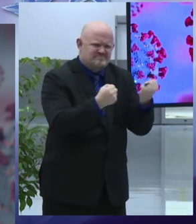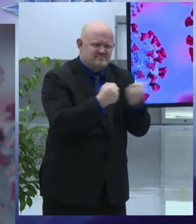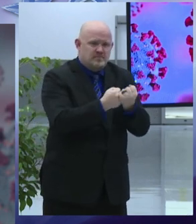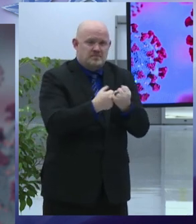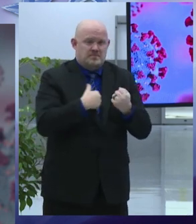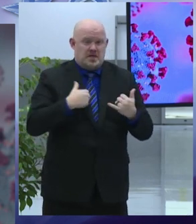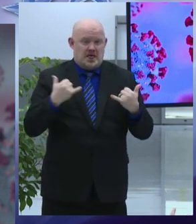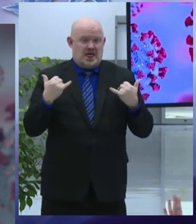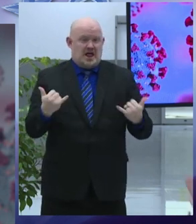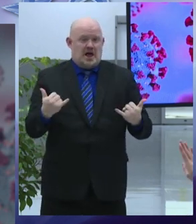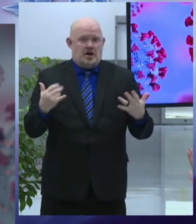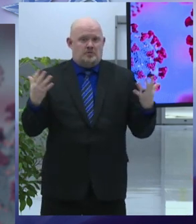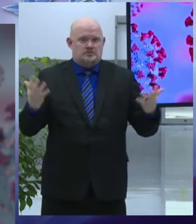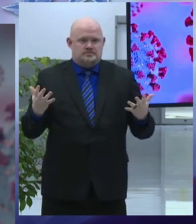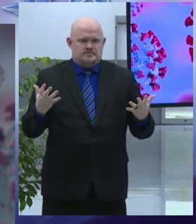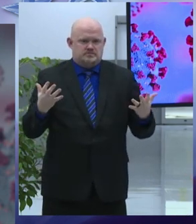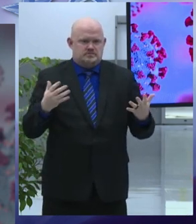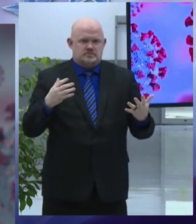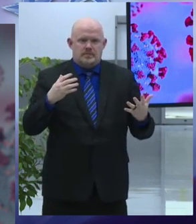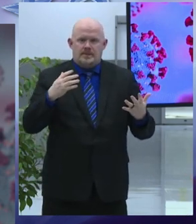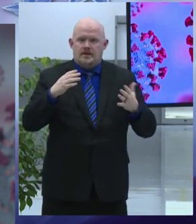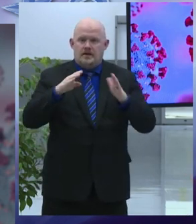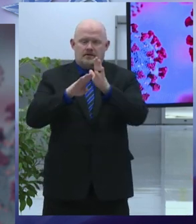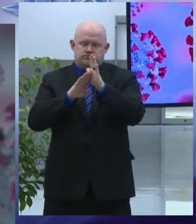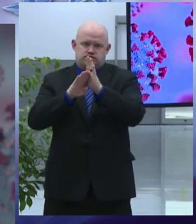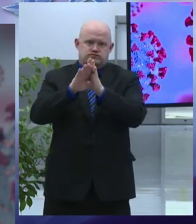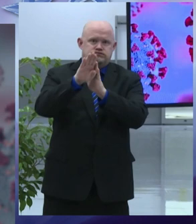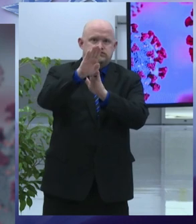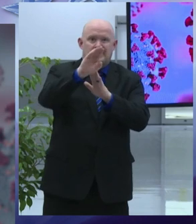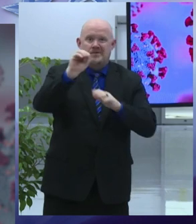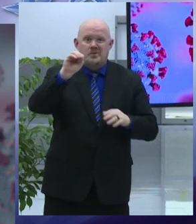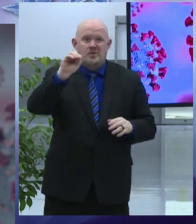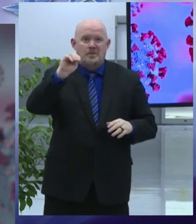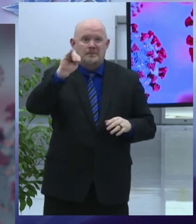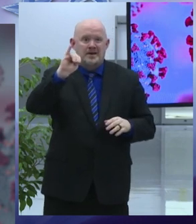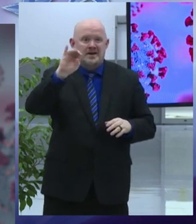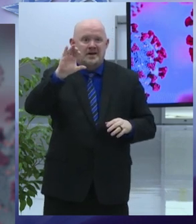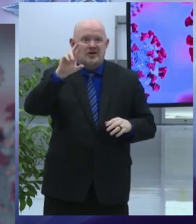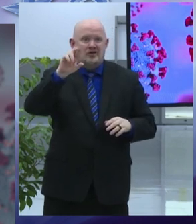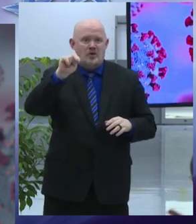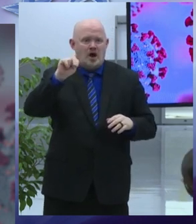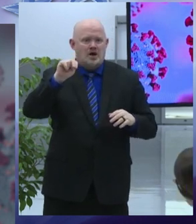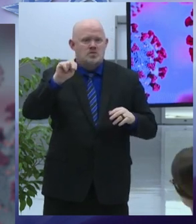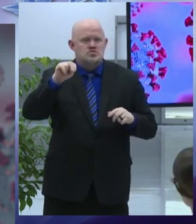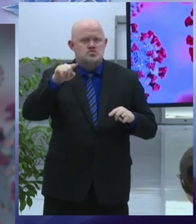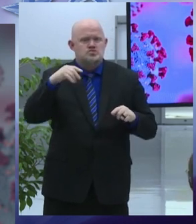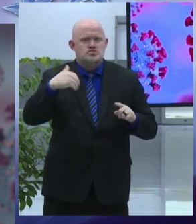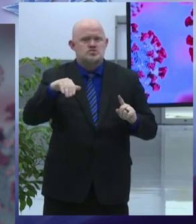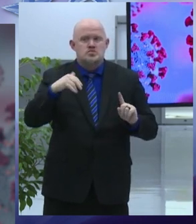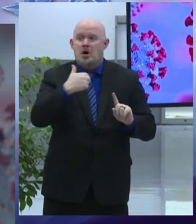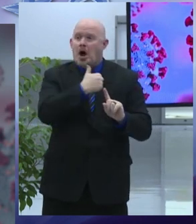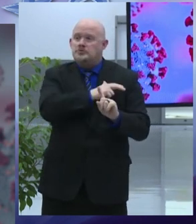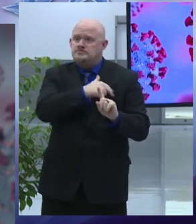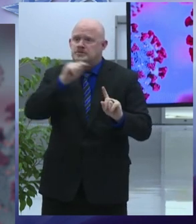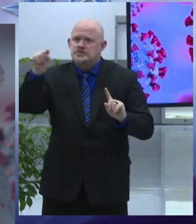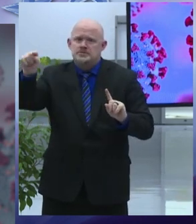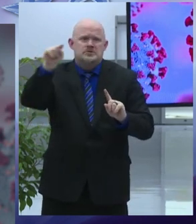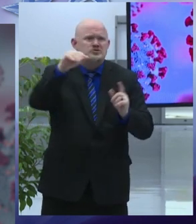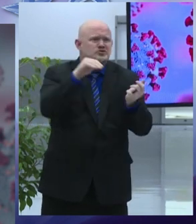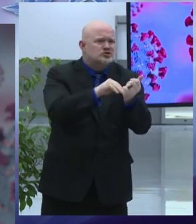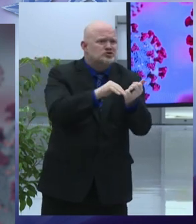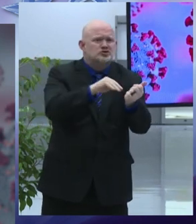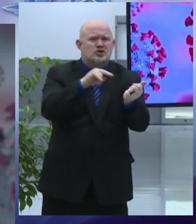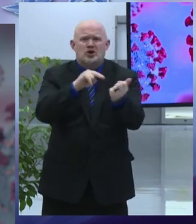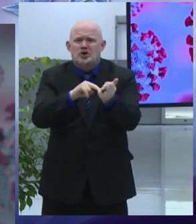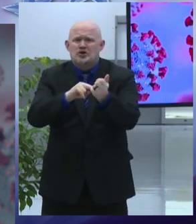by the omicron variant i want to thank our hospitals and long-term care facilities at each and every and each and every doctor nurse and